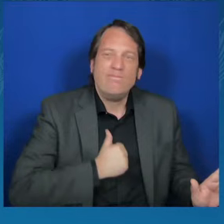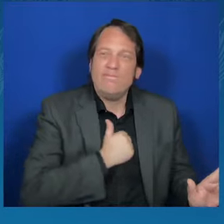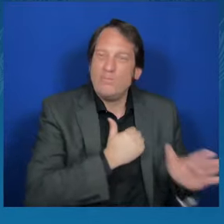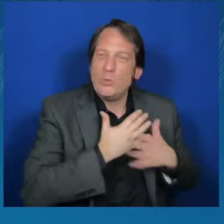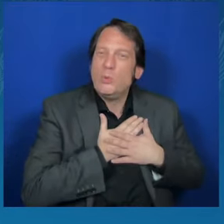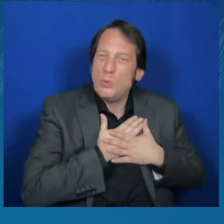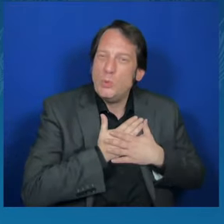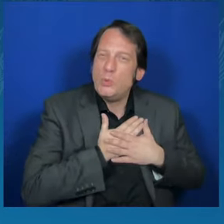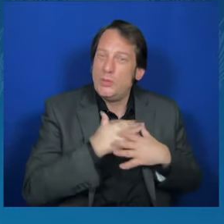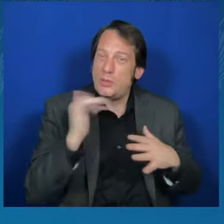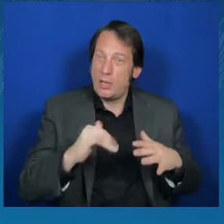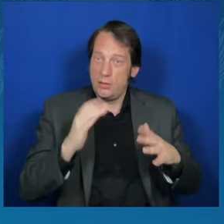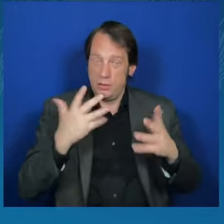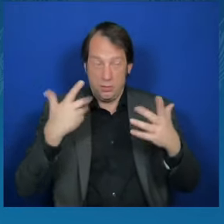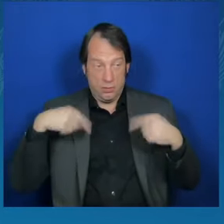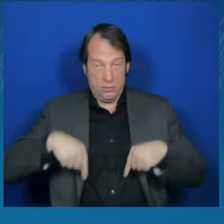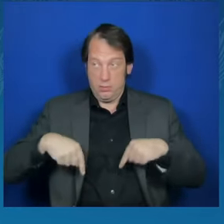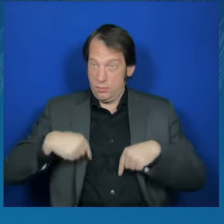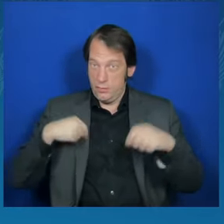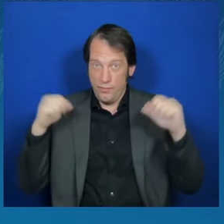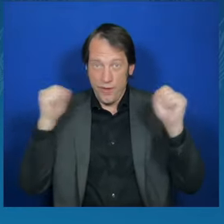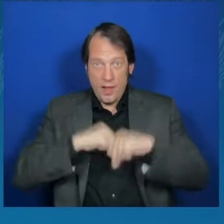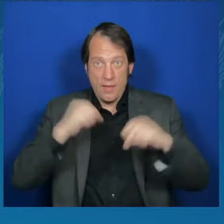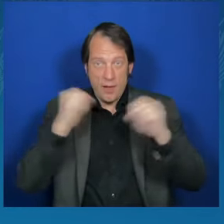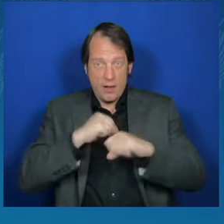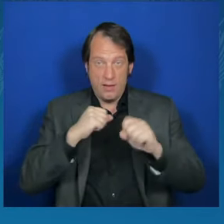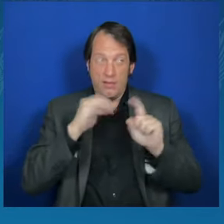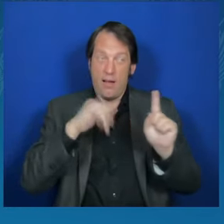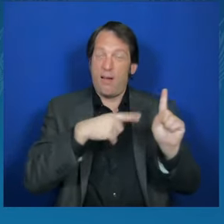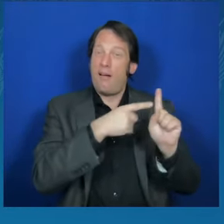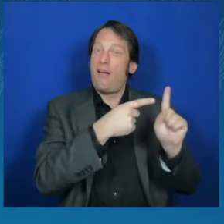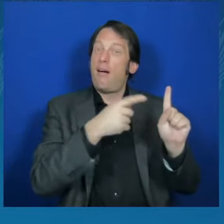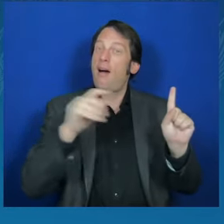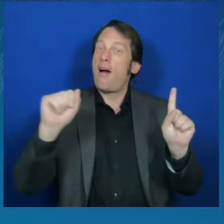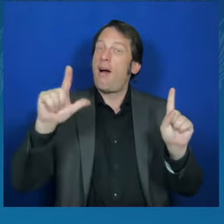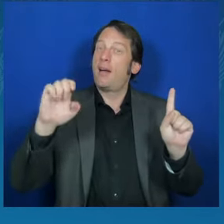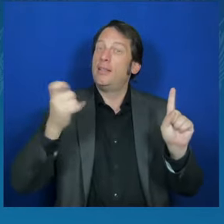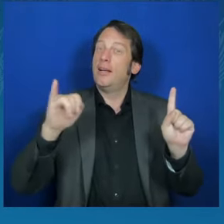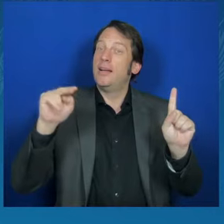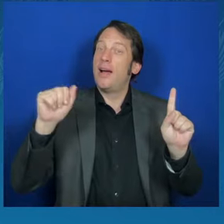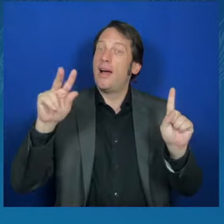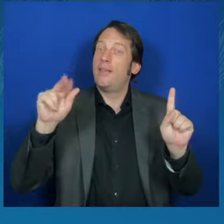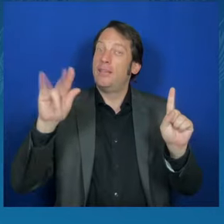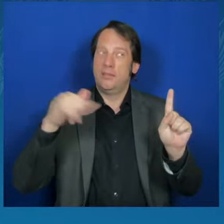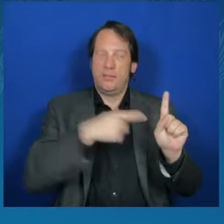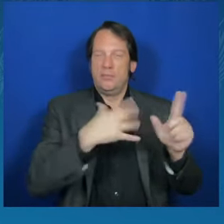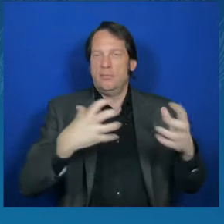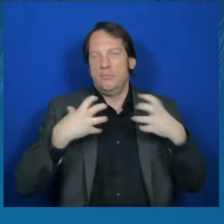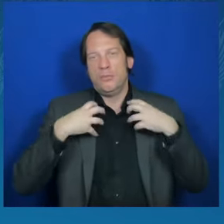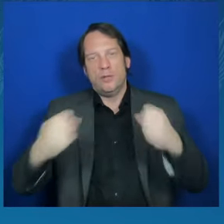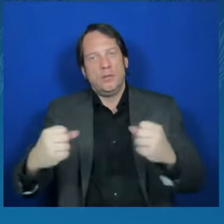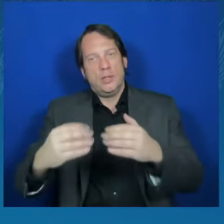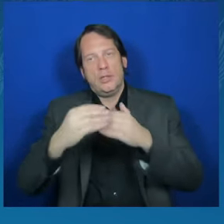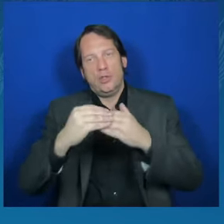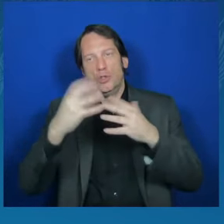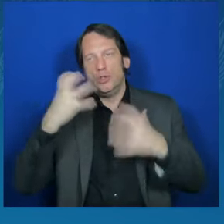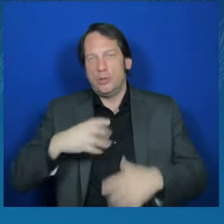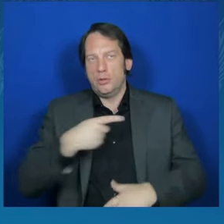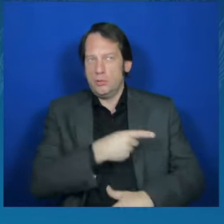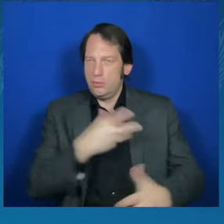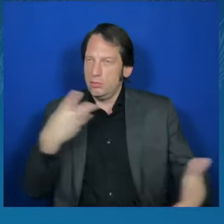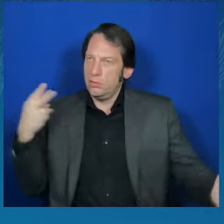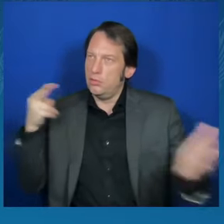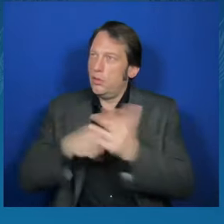has been a brave leader who stood up against corruption and autocracy, and he stood up for the truth. The